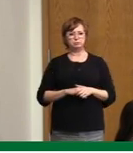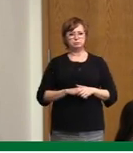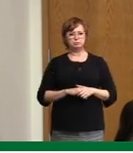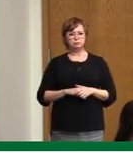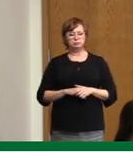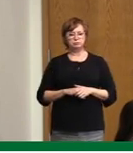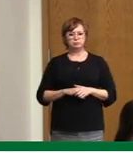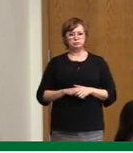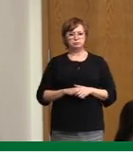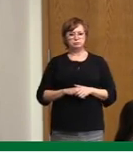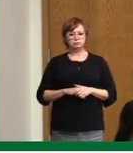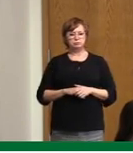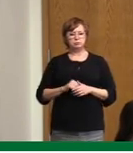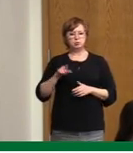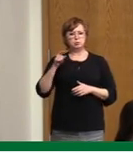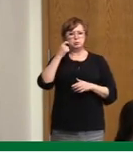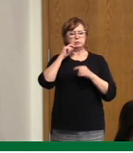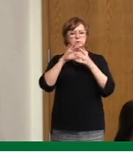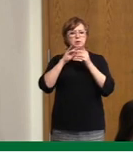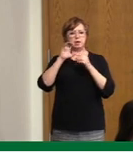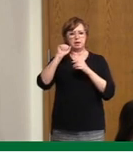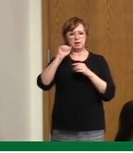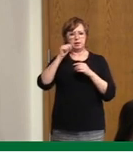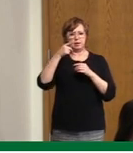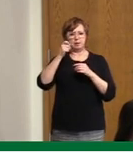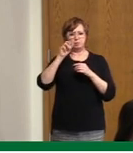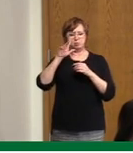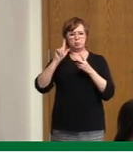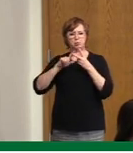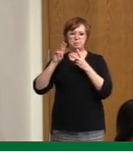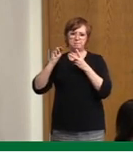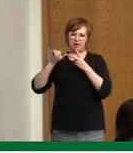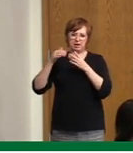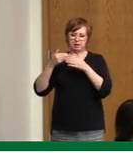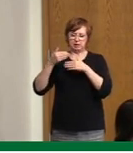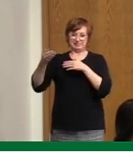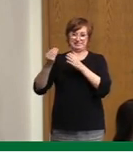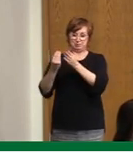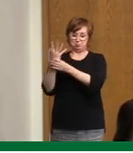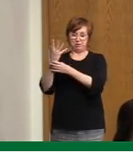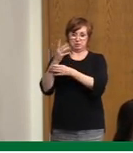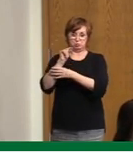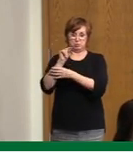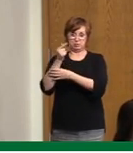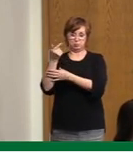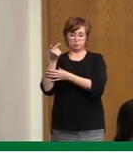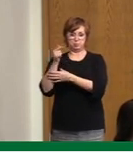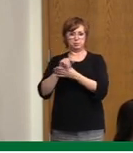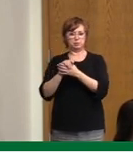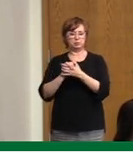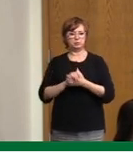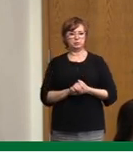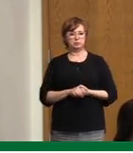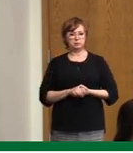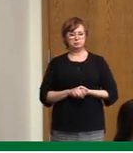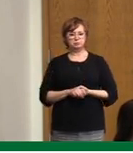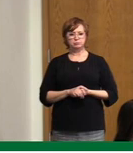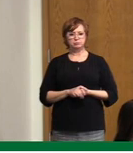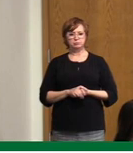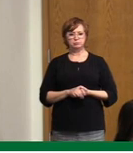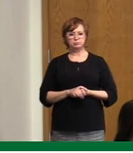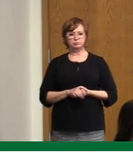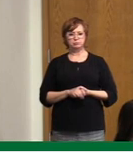I know you said April or May, Dr. Shahab, for the majority of the population, think you said. Can you just give people a sense of what the timeline is in your mind of